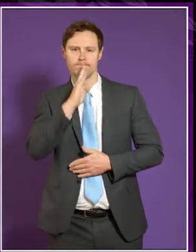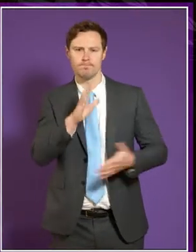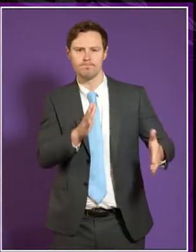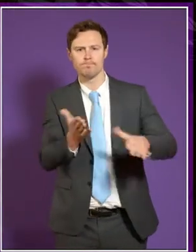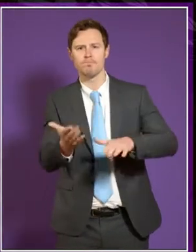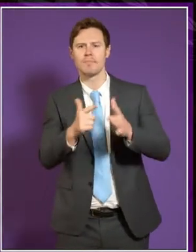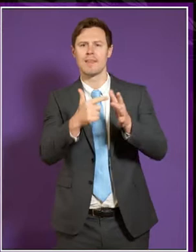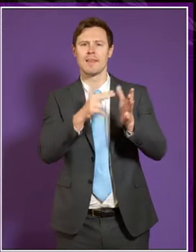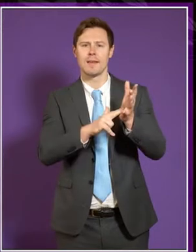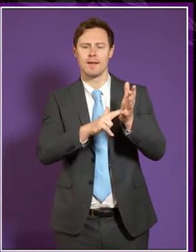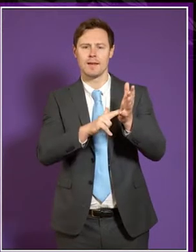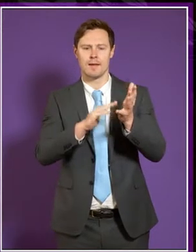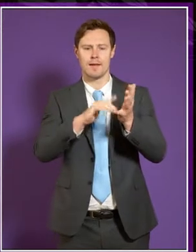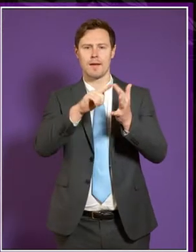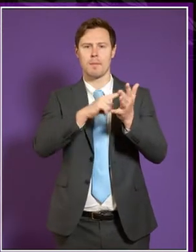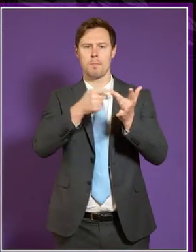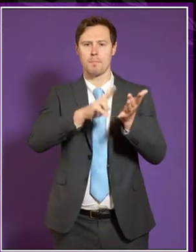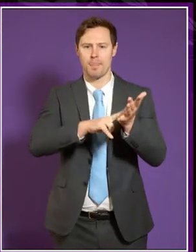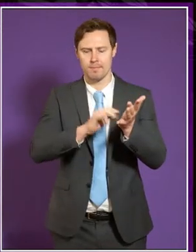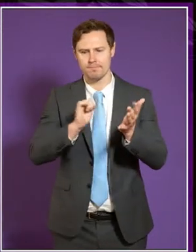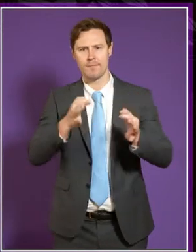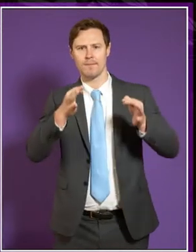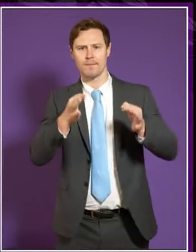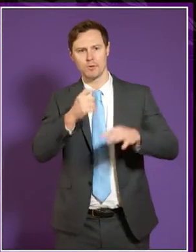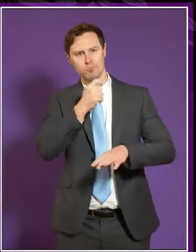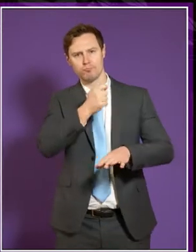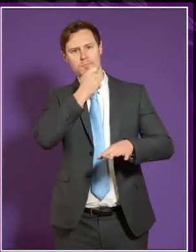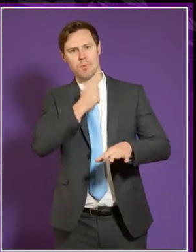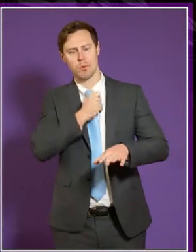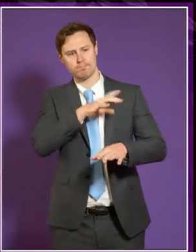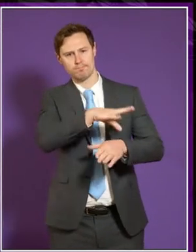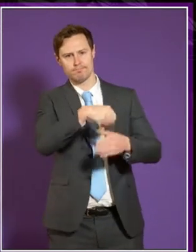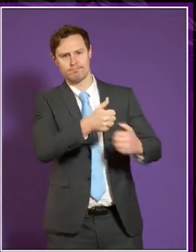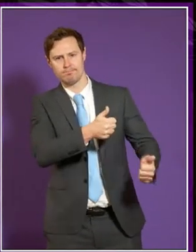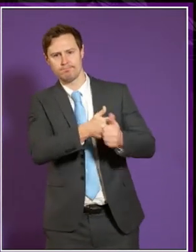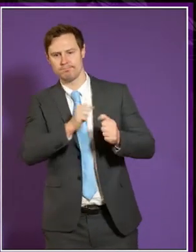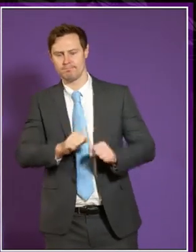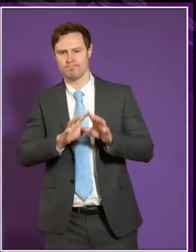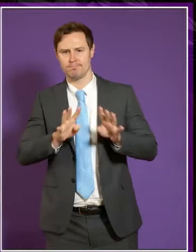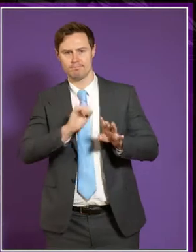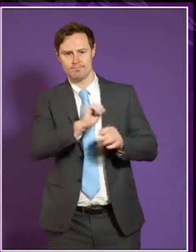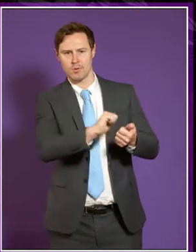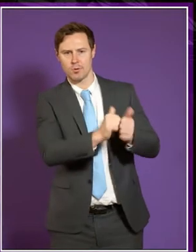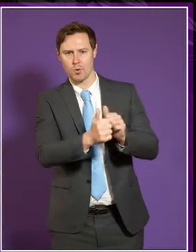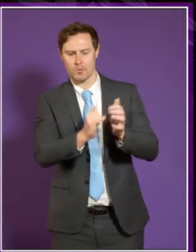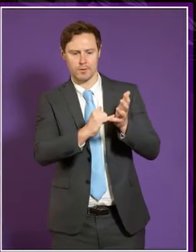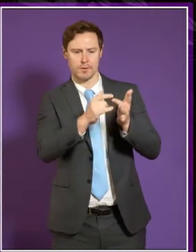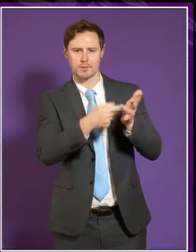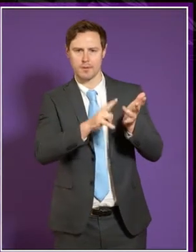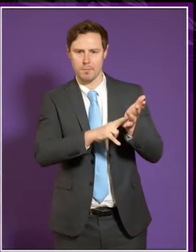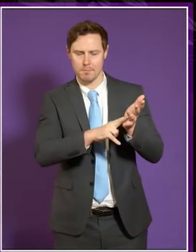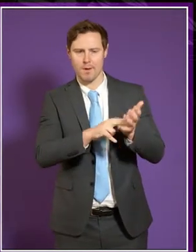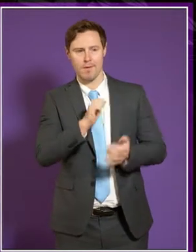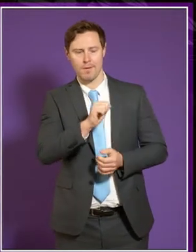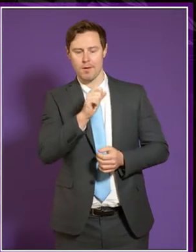of Ian Methvin, one of our official reporters who supports our committee. Along with his colleague Simon Eelbeck, Ian attended